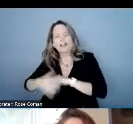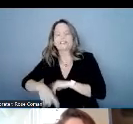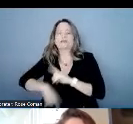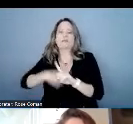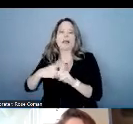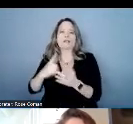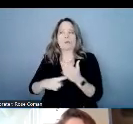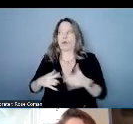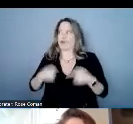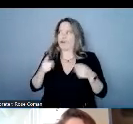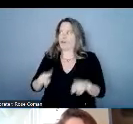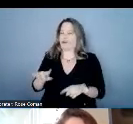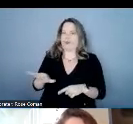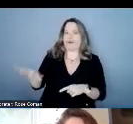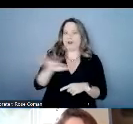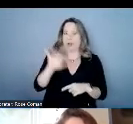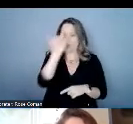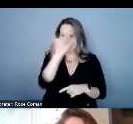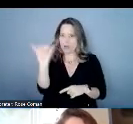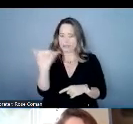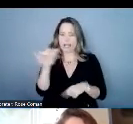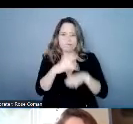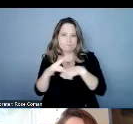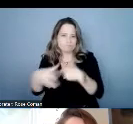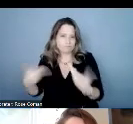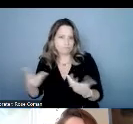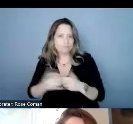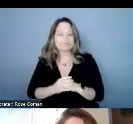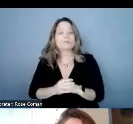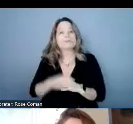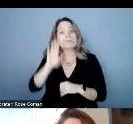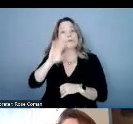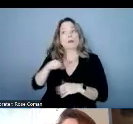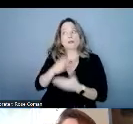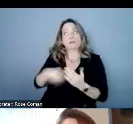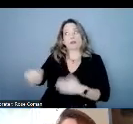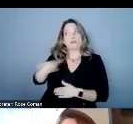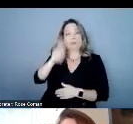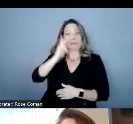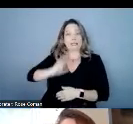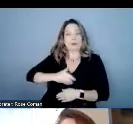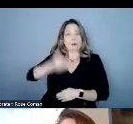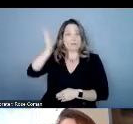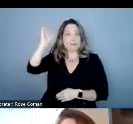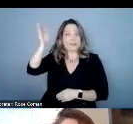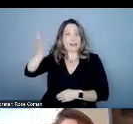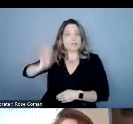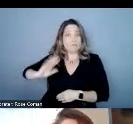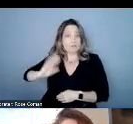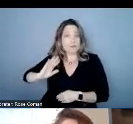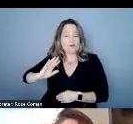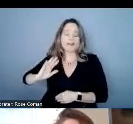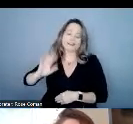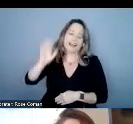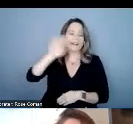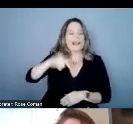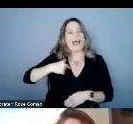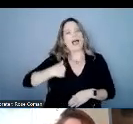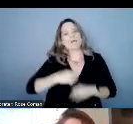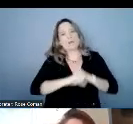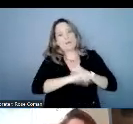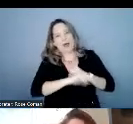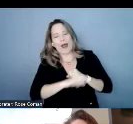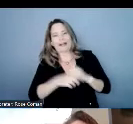looks like i know that for some of you that have seen our presentations before and again since i am the marketing director for